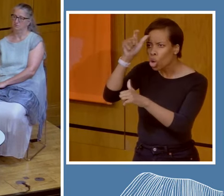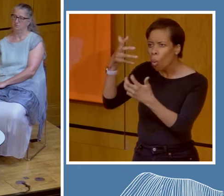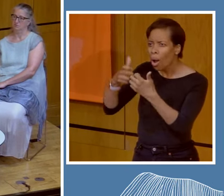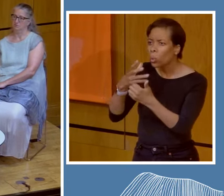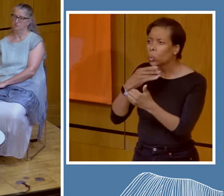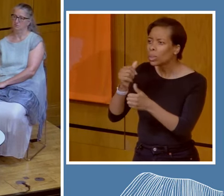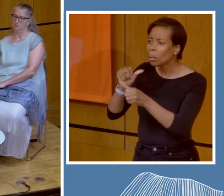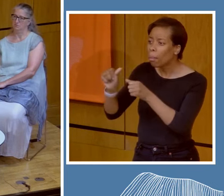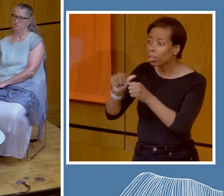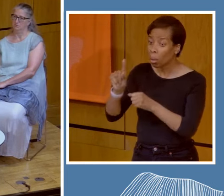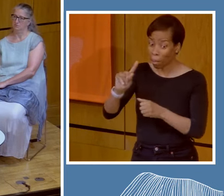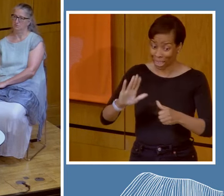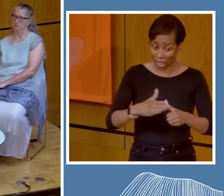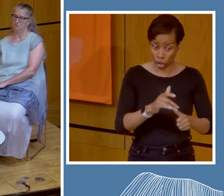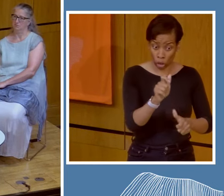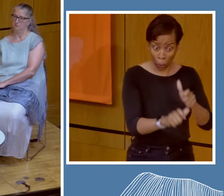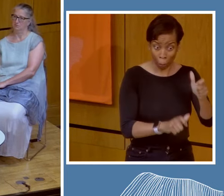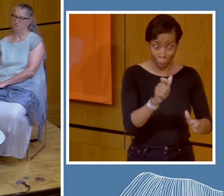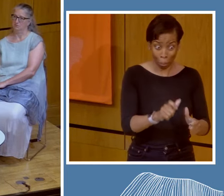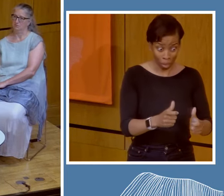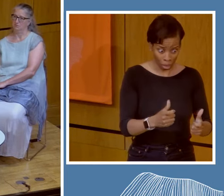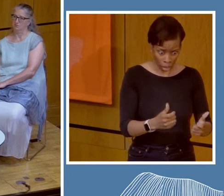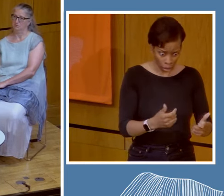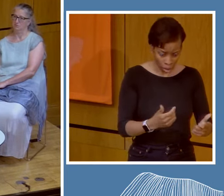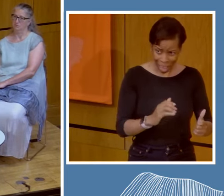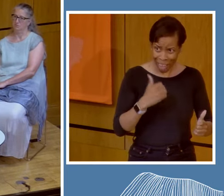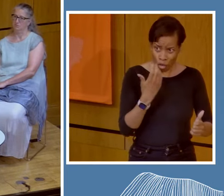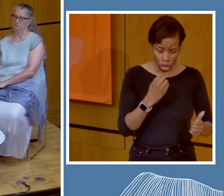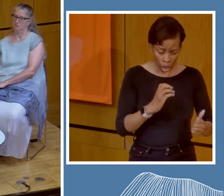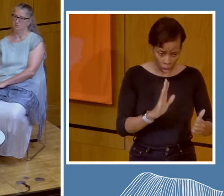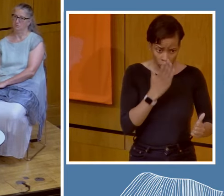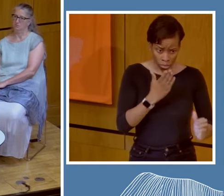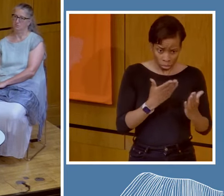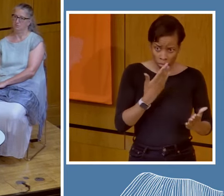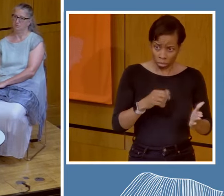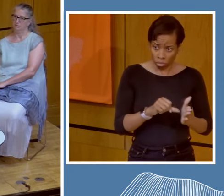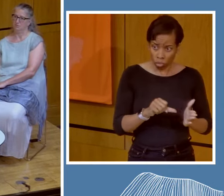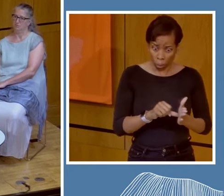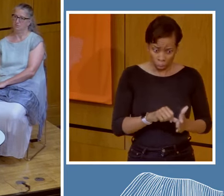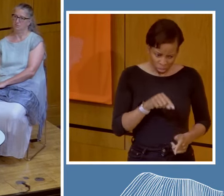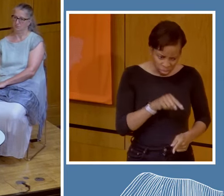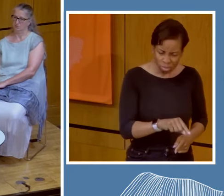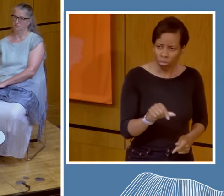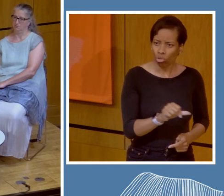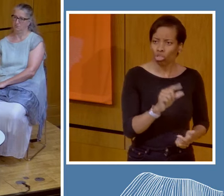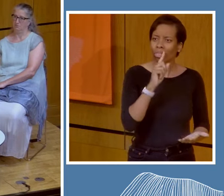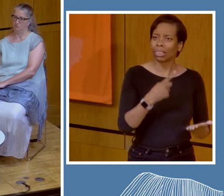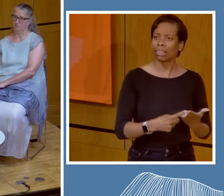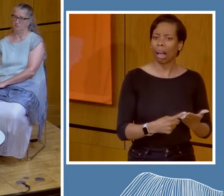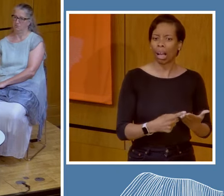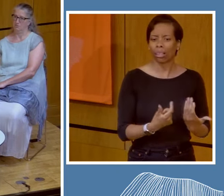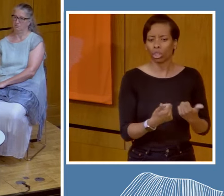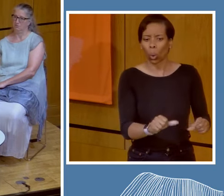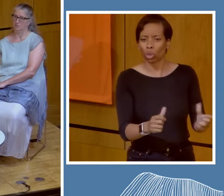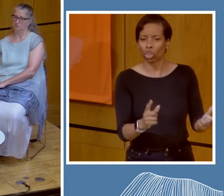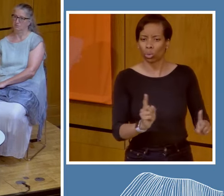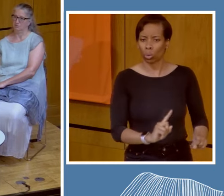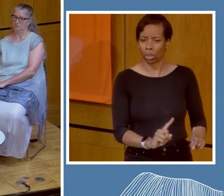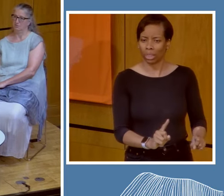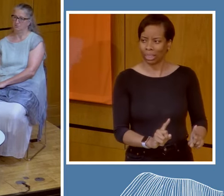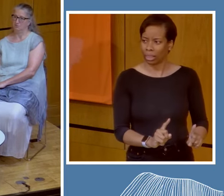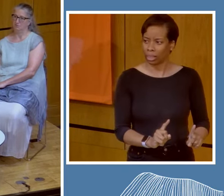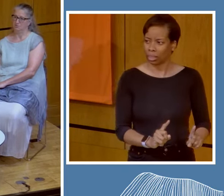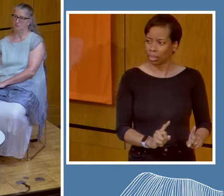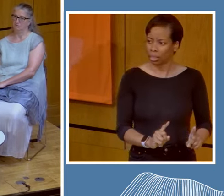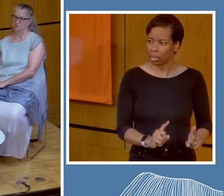But the indigenous people are the ones facing the problems. So they should technically be the ones deciding the solutions. So